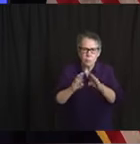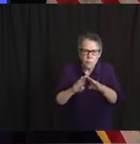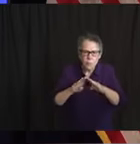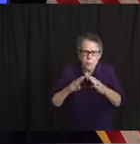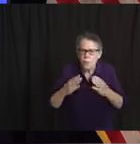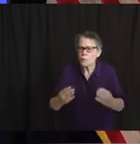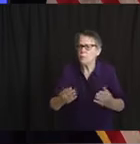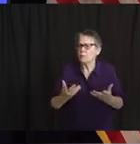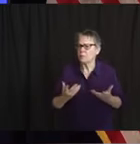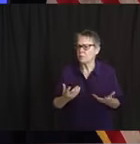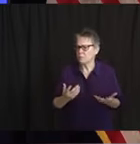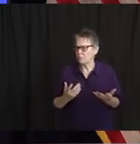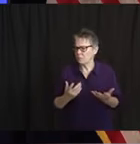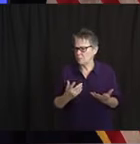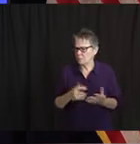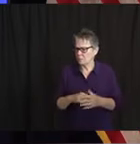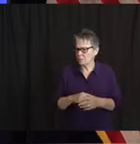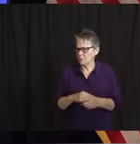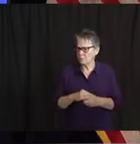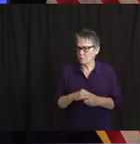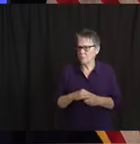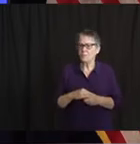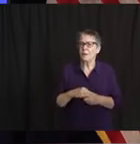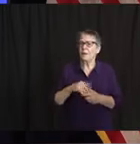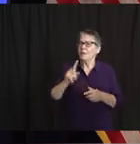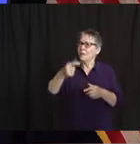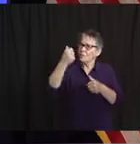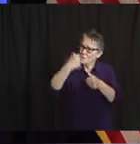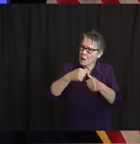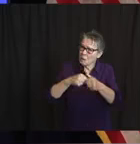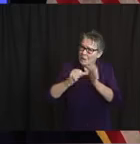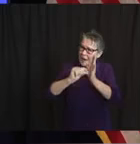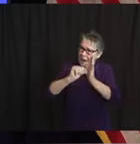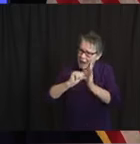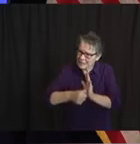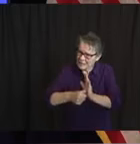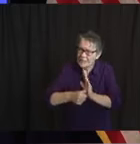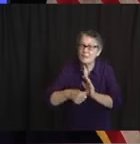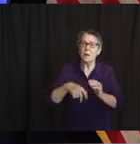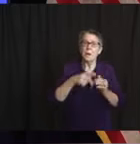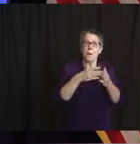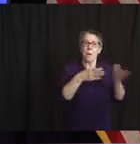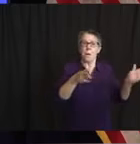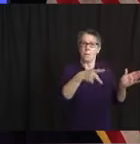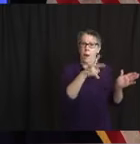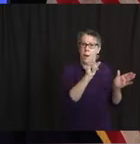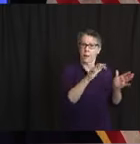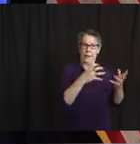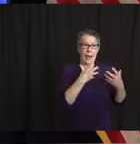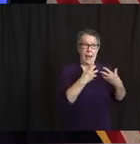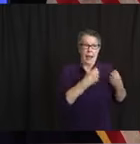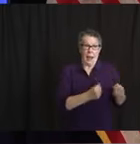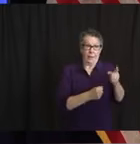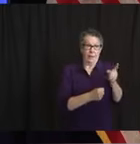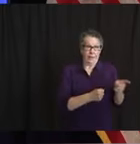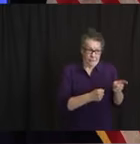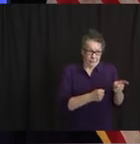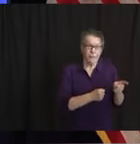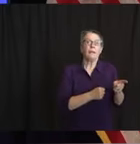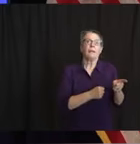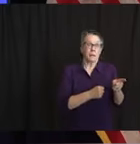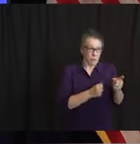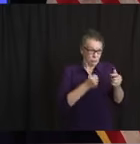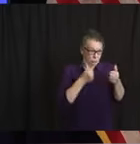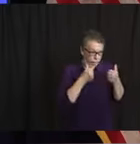Memorial Day, yeah, we do that every day, so certainly we'll look at it after Memorial Day and see how we felt about beach compliance, et cetera.